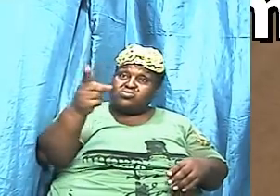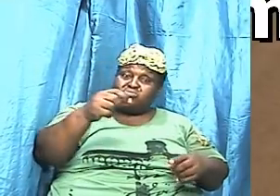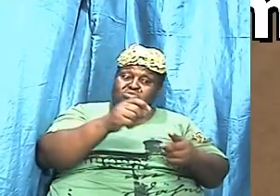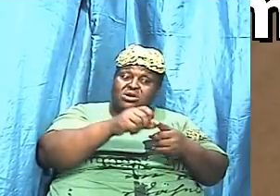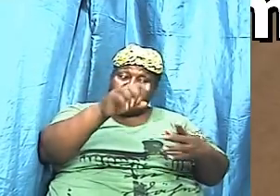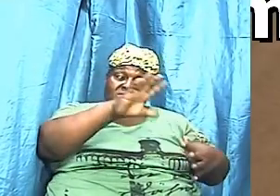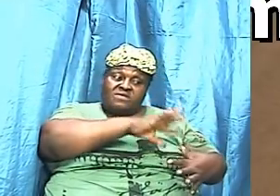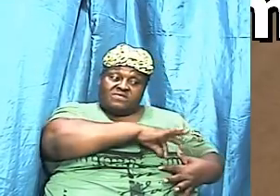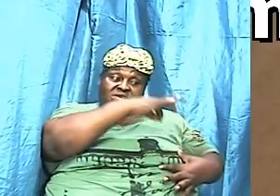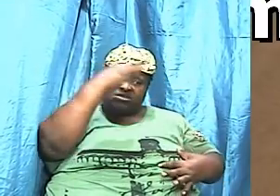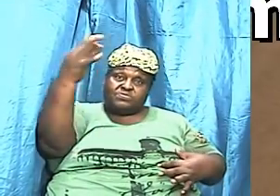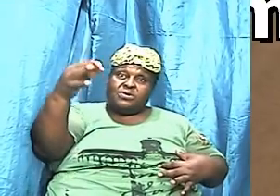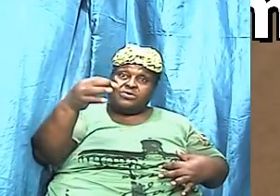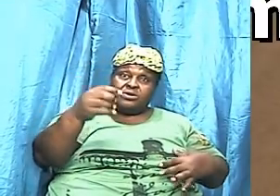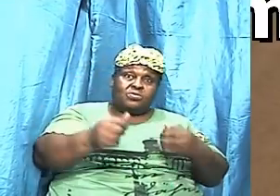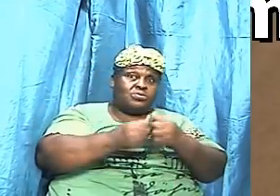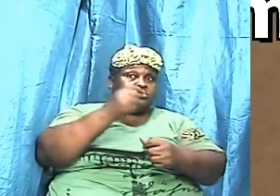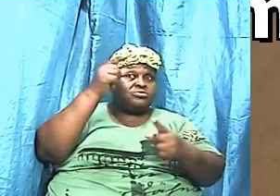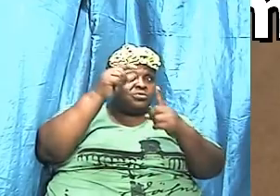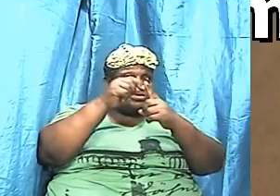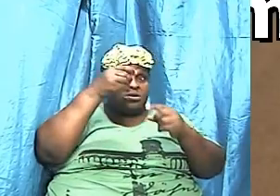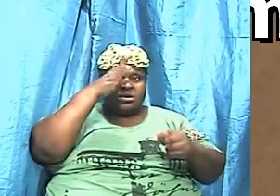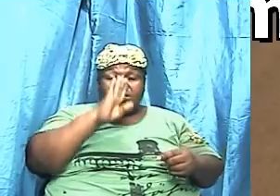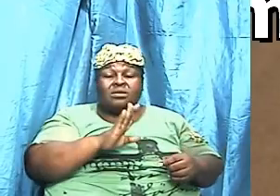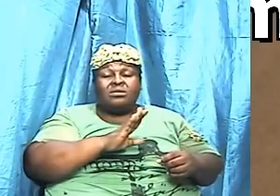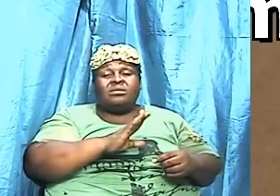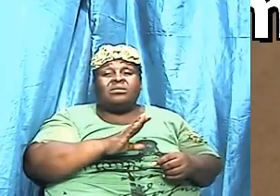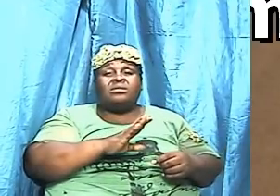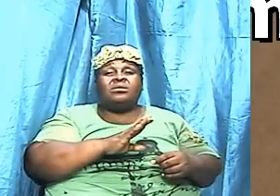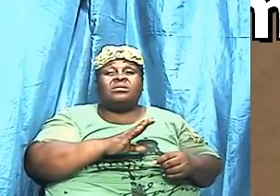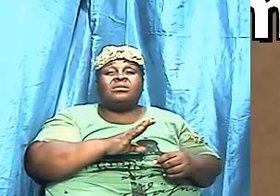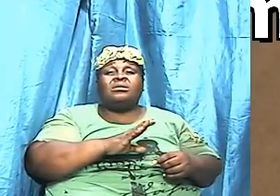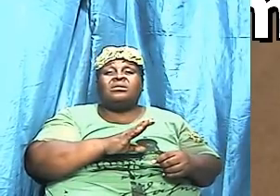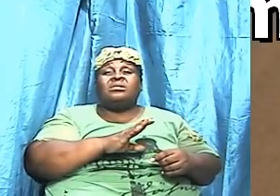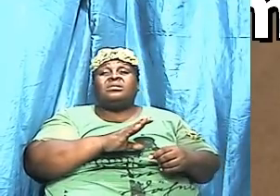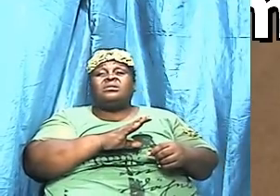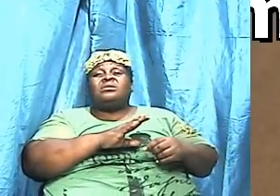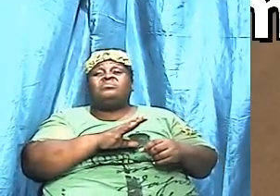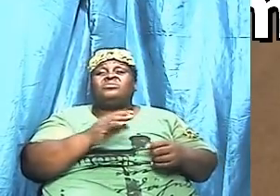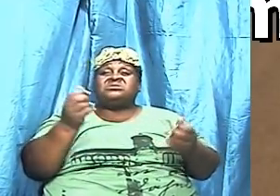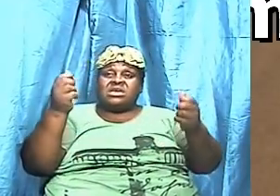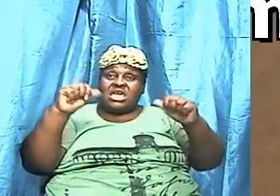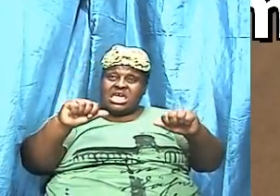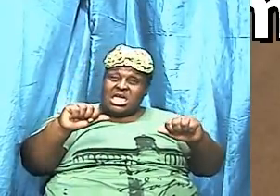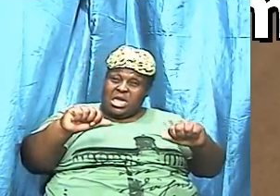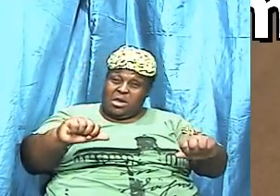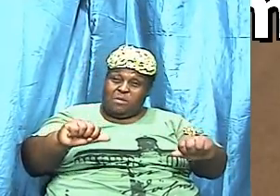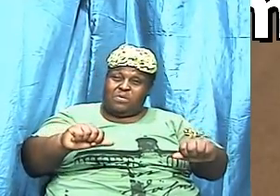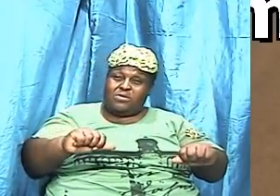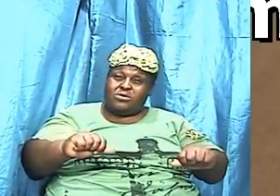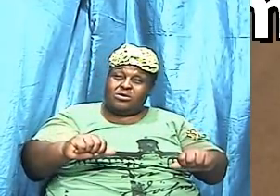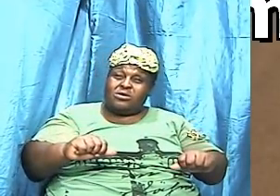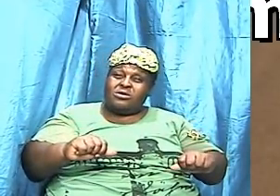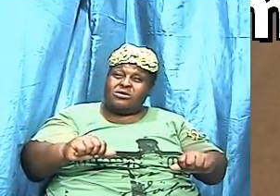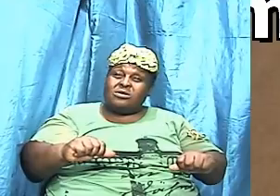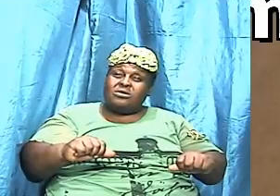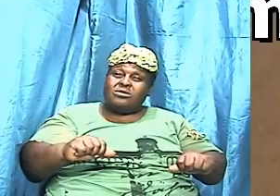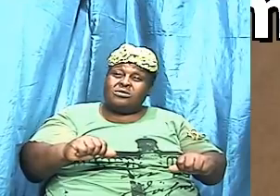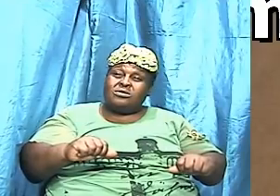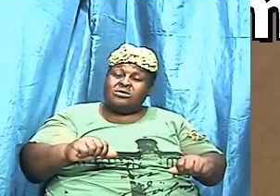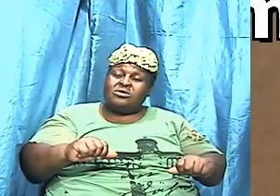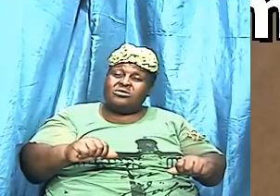he was able to reach deep into the reservoir of the scriptures that was stored up